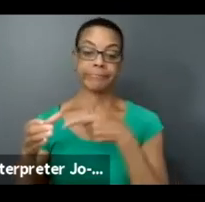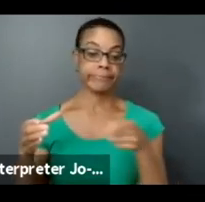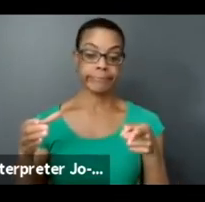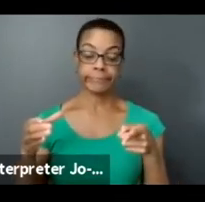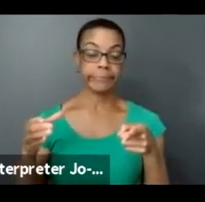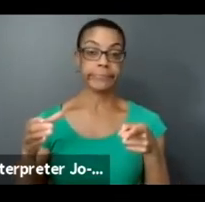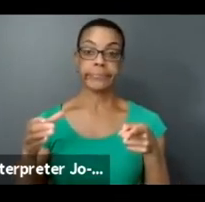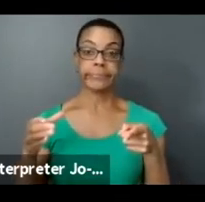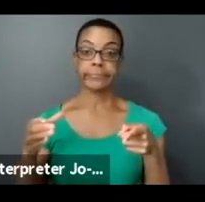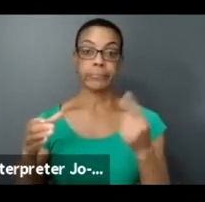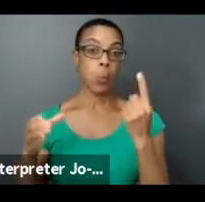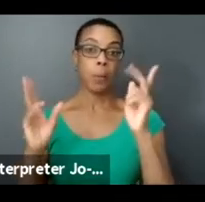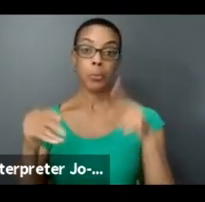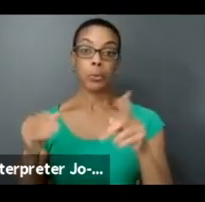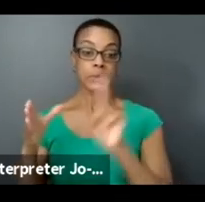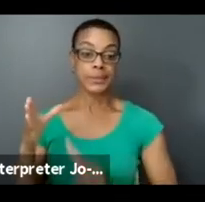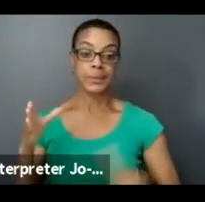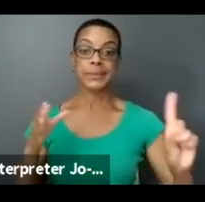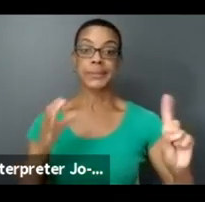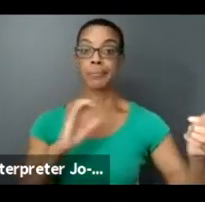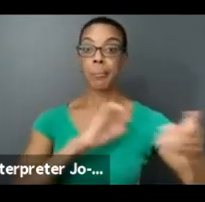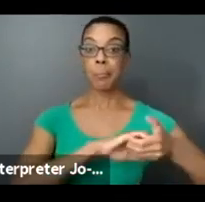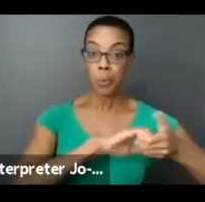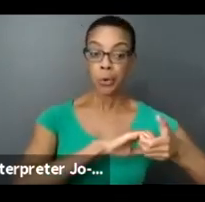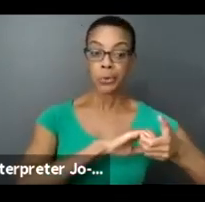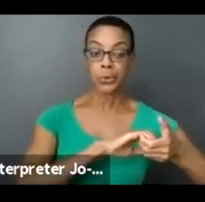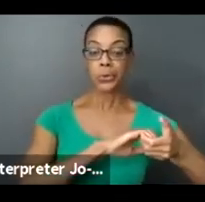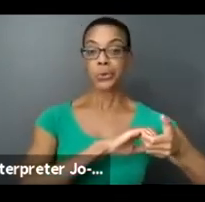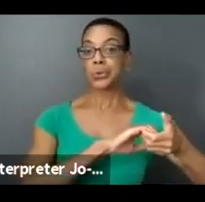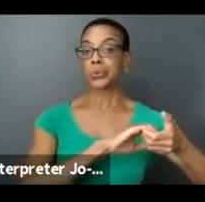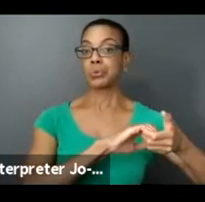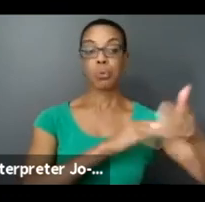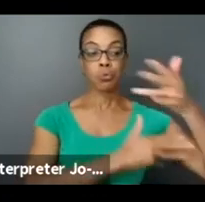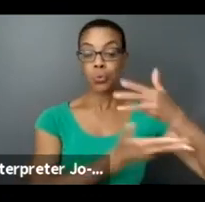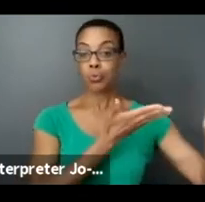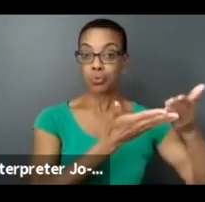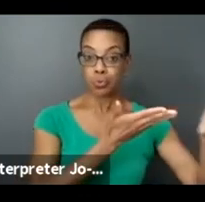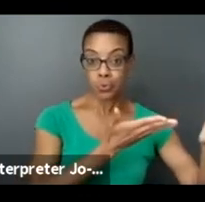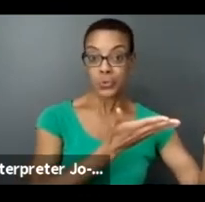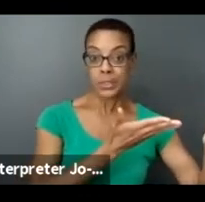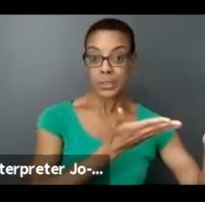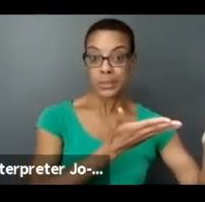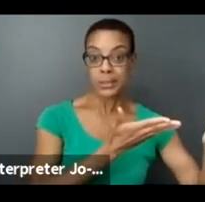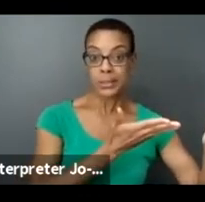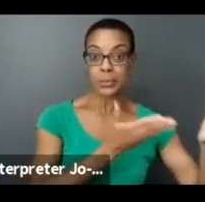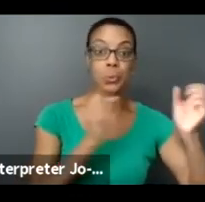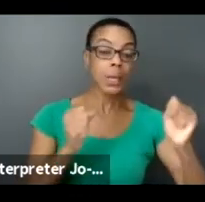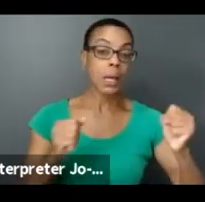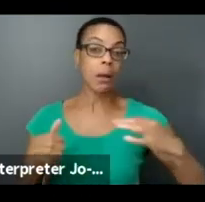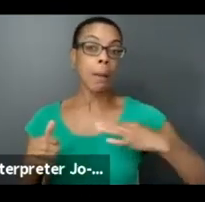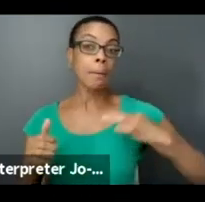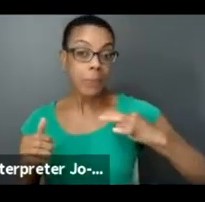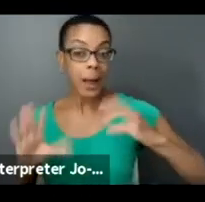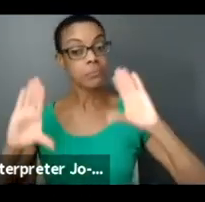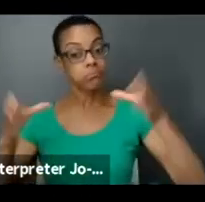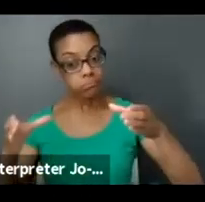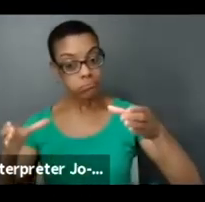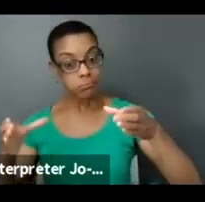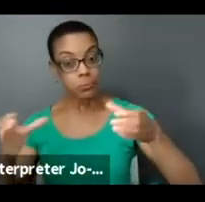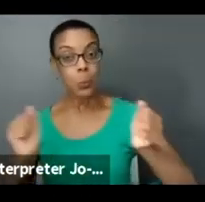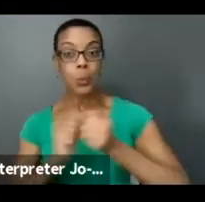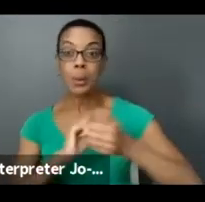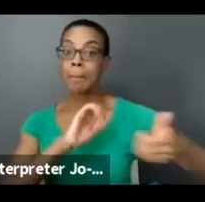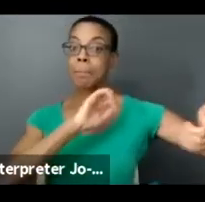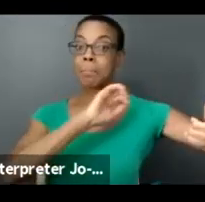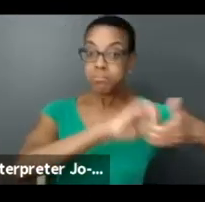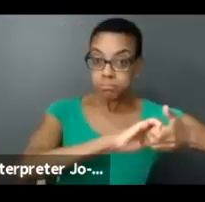partner with a service organization, they could potentially apply it as a collective and, and partner. So it doesn't, it doesn't prevent them from